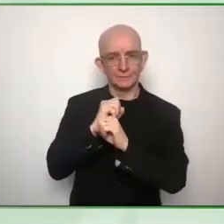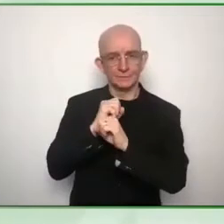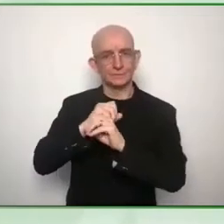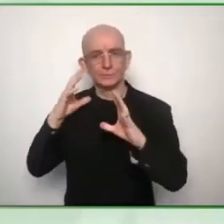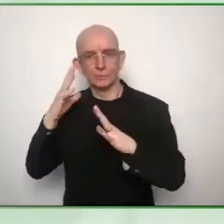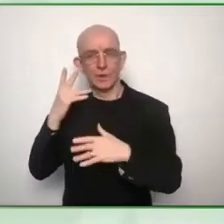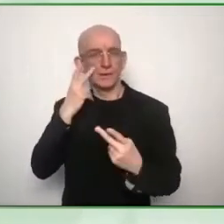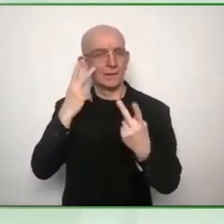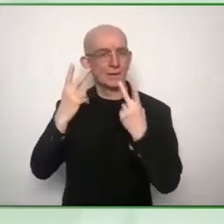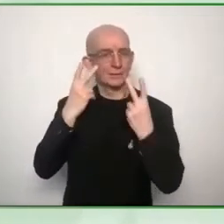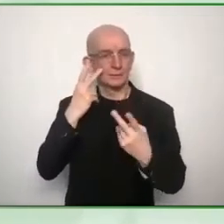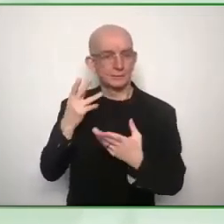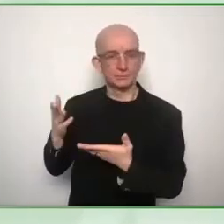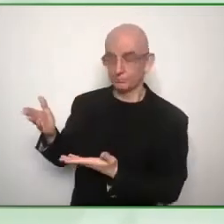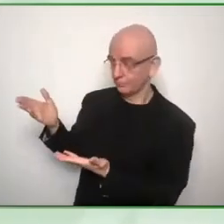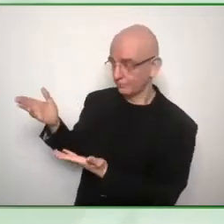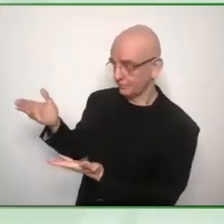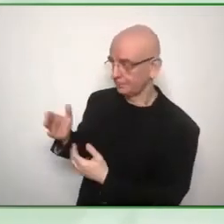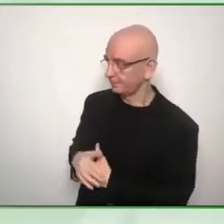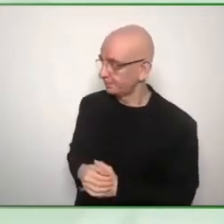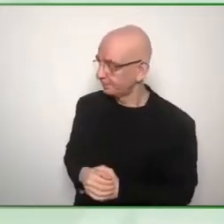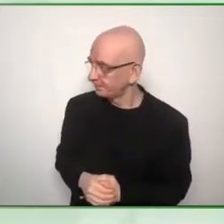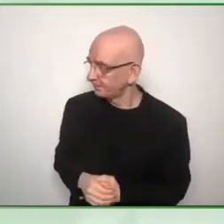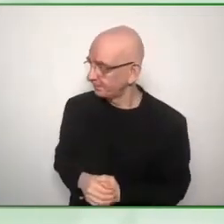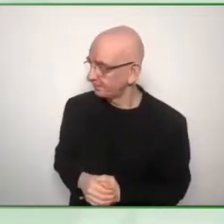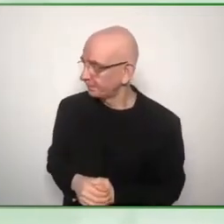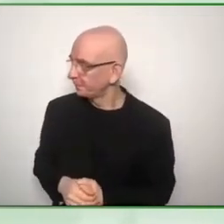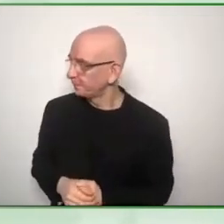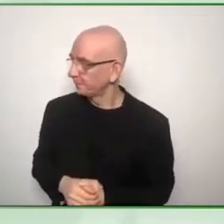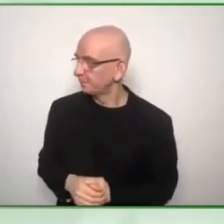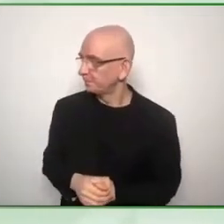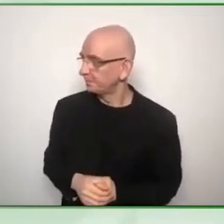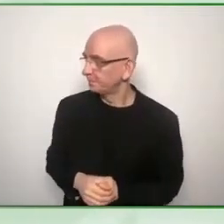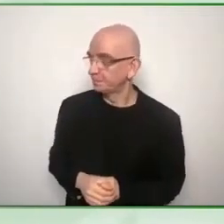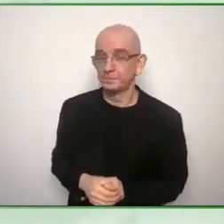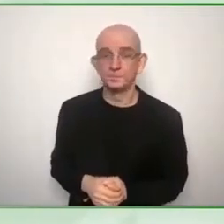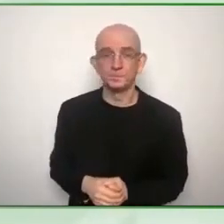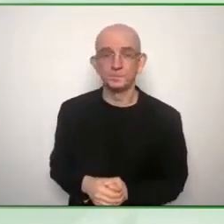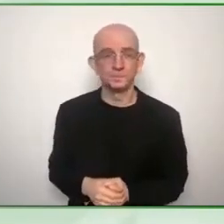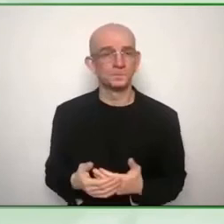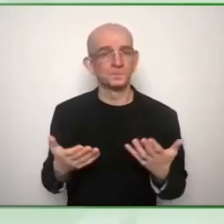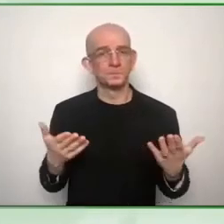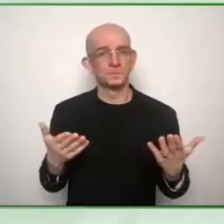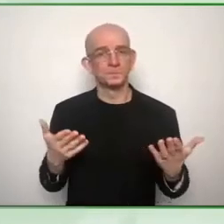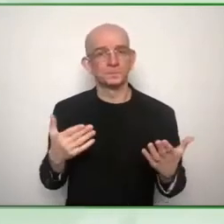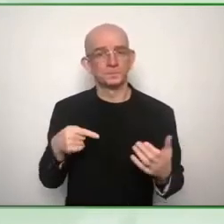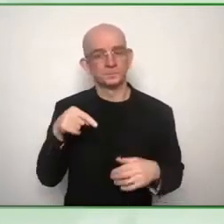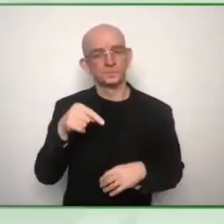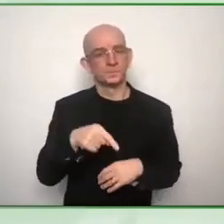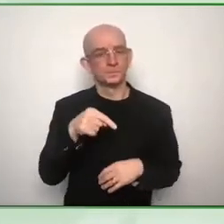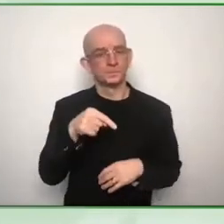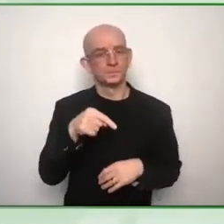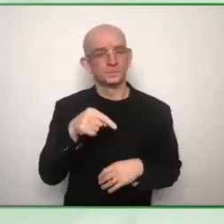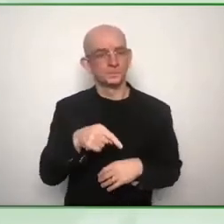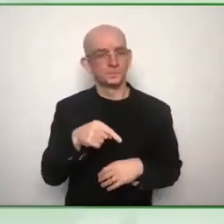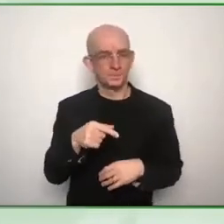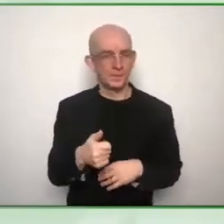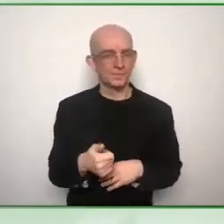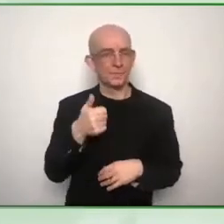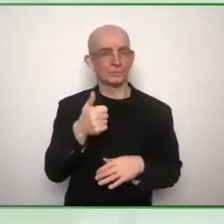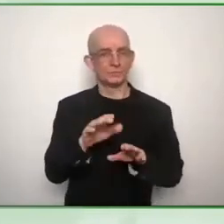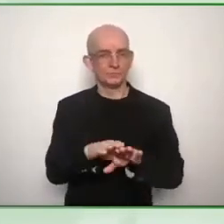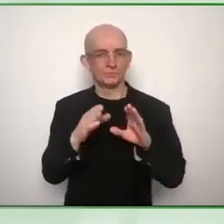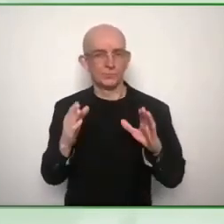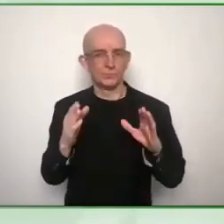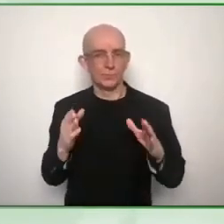okay um for visually impaired people i will of course explain what i drew and for those who have dyslexia like i do